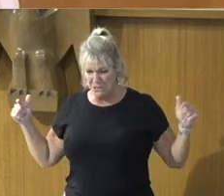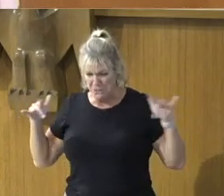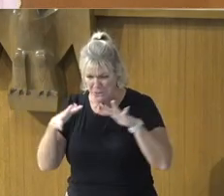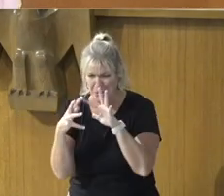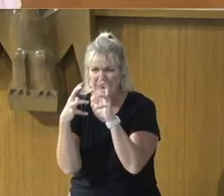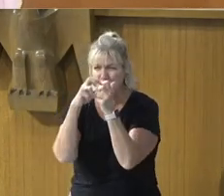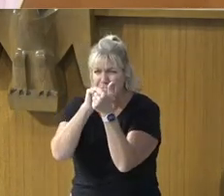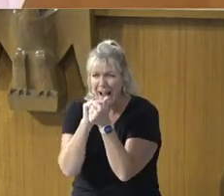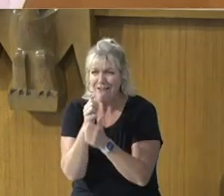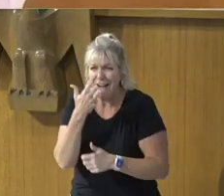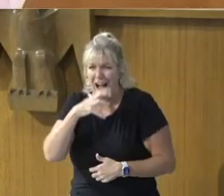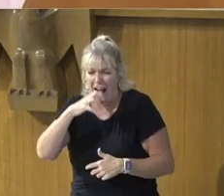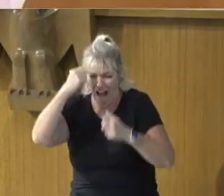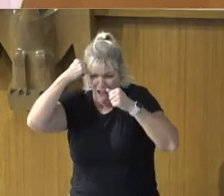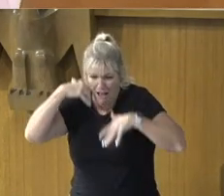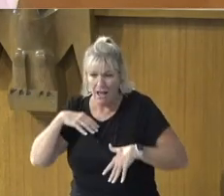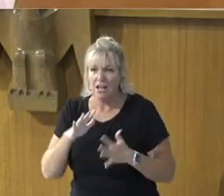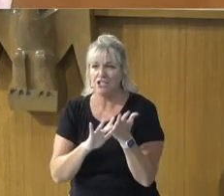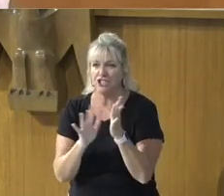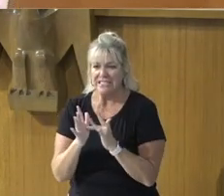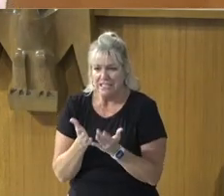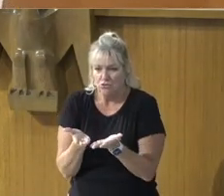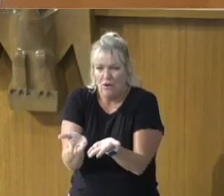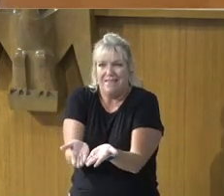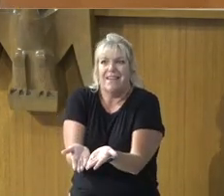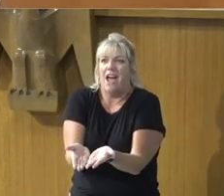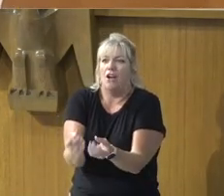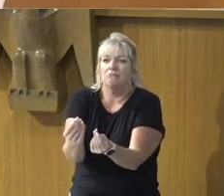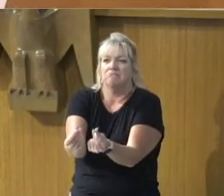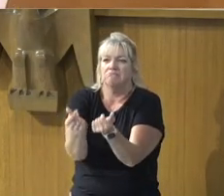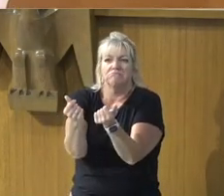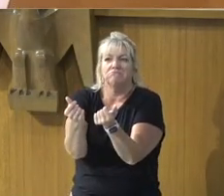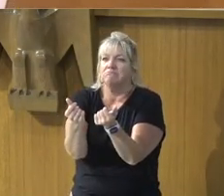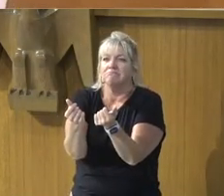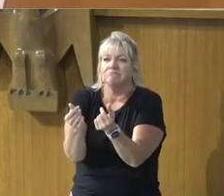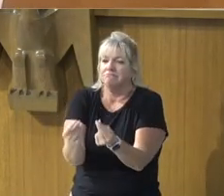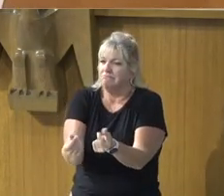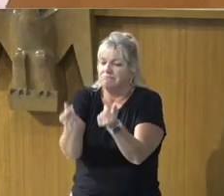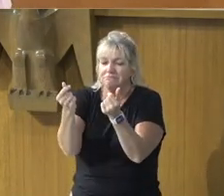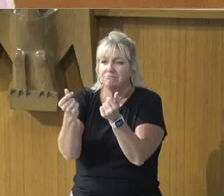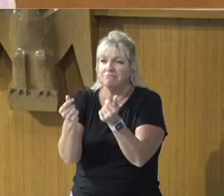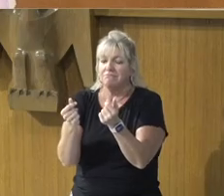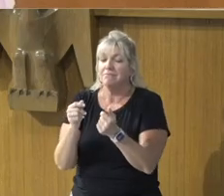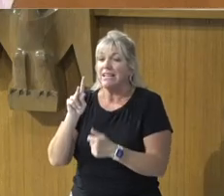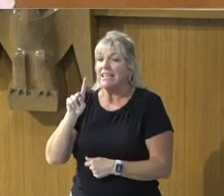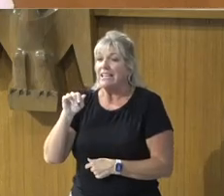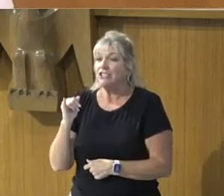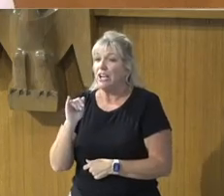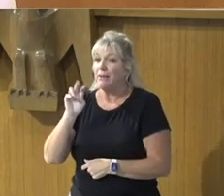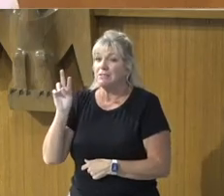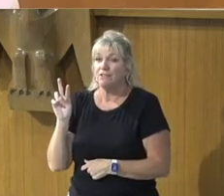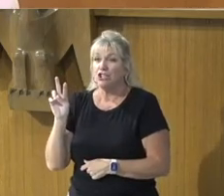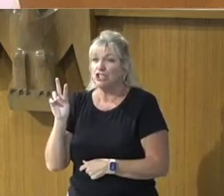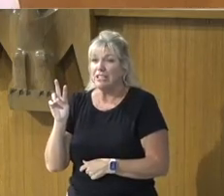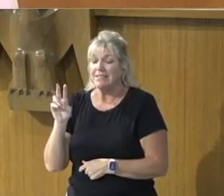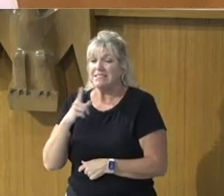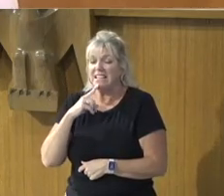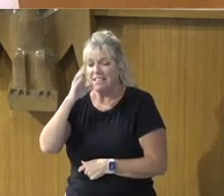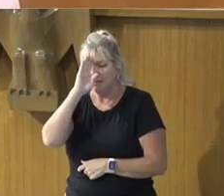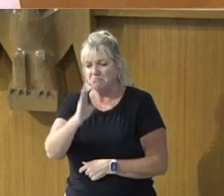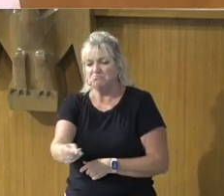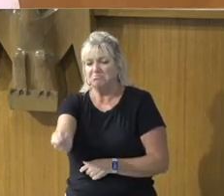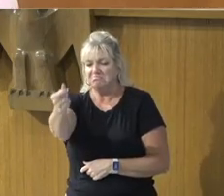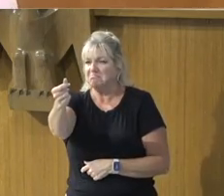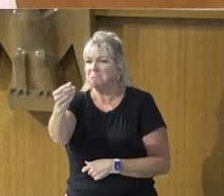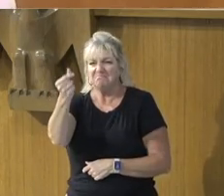accomplishes, In Mark's very favorite word, In the King James Version, Straight away, But we hear the word,